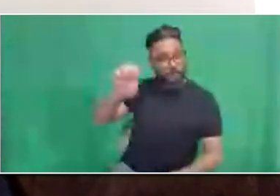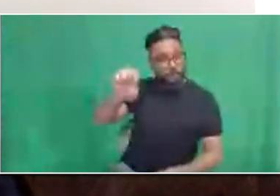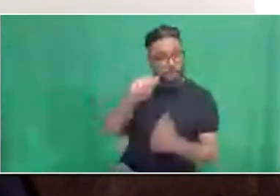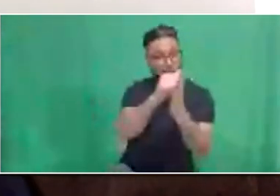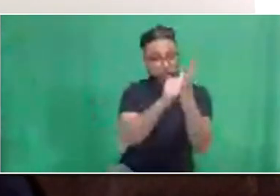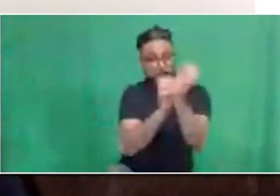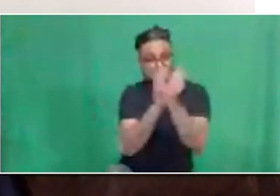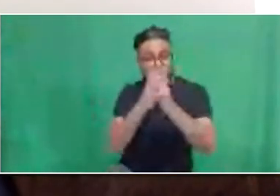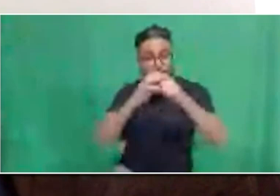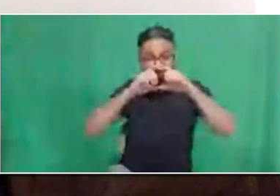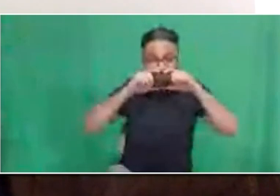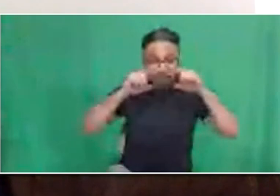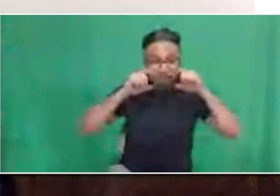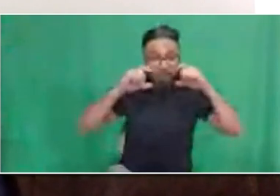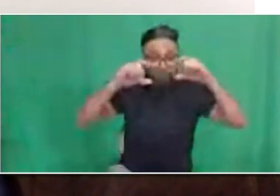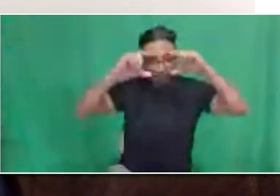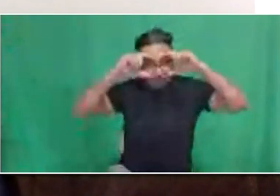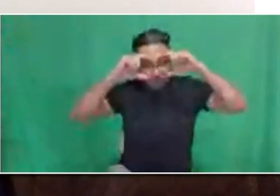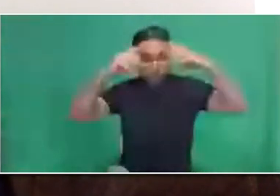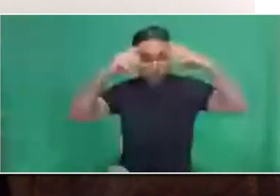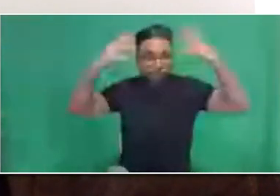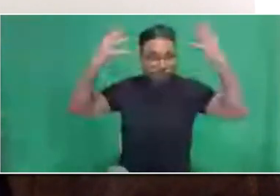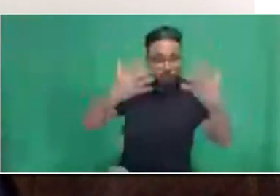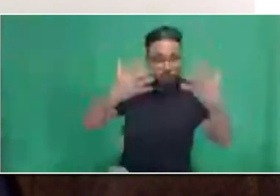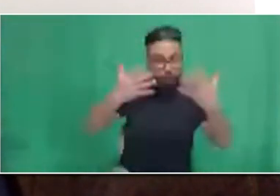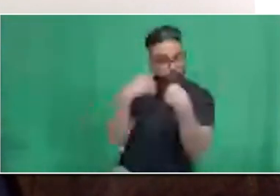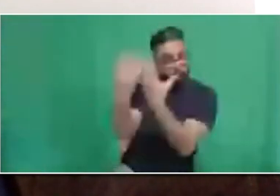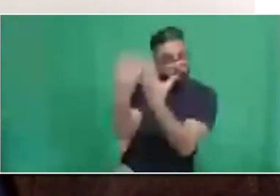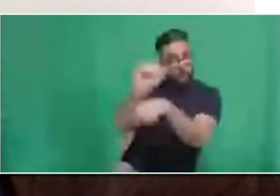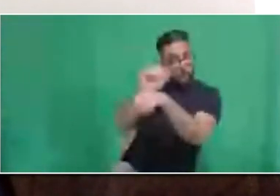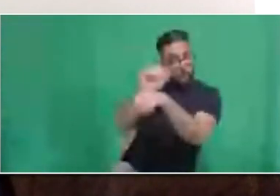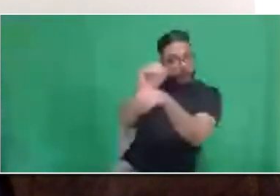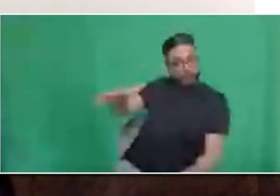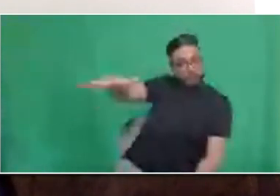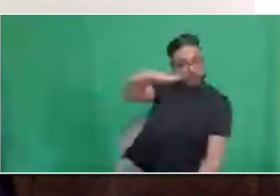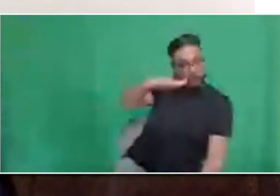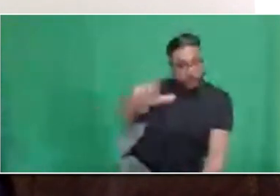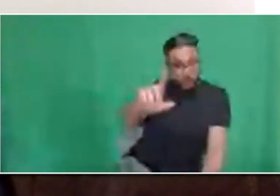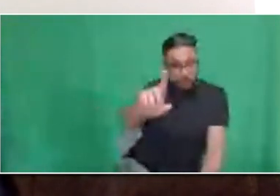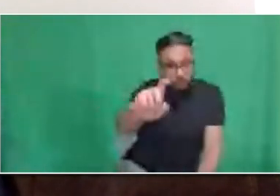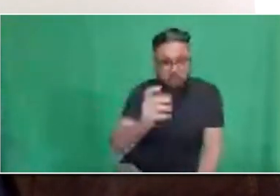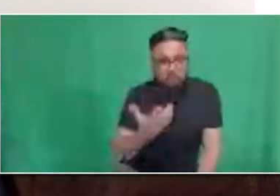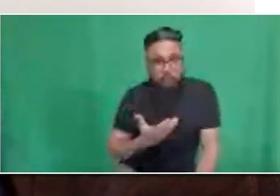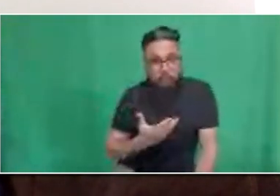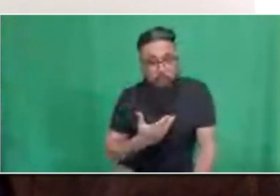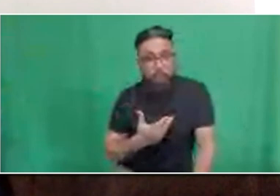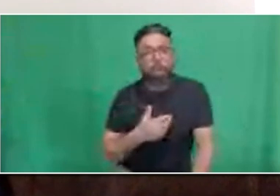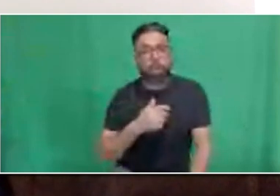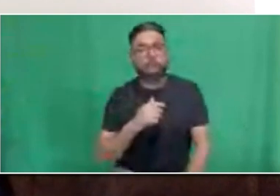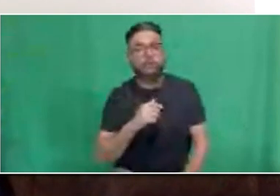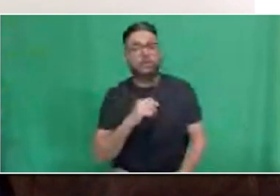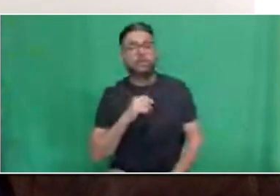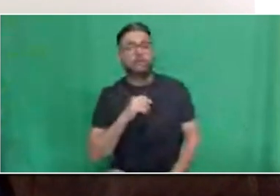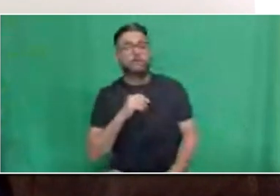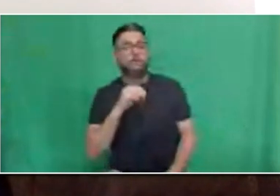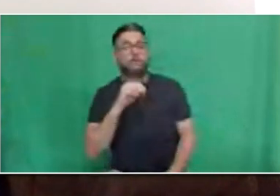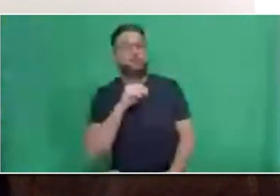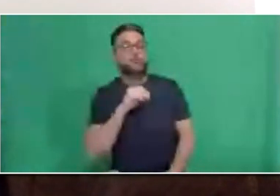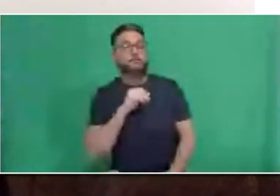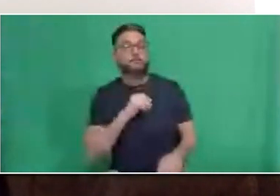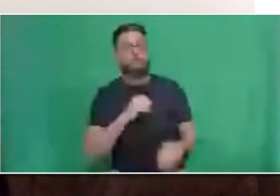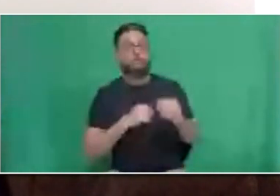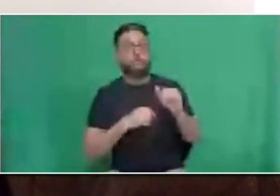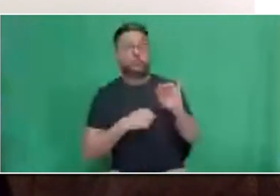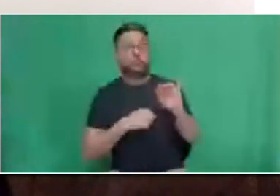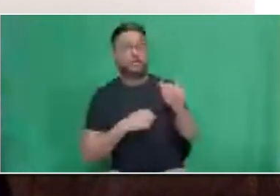Absolutely. Yes, the TTC provides numerous personal protective equipment like wipes, gloves, masks, sanitizer,